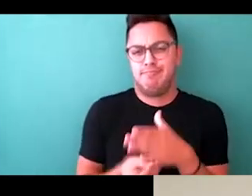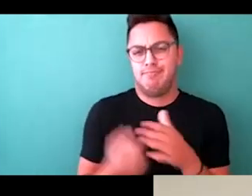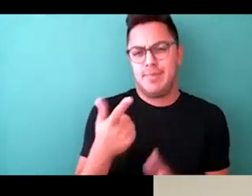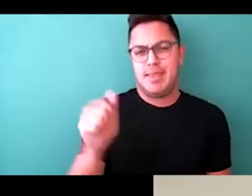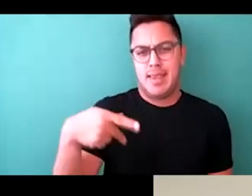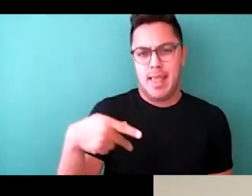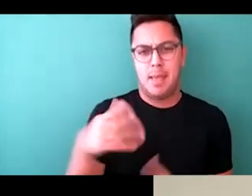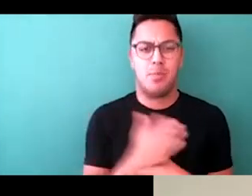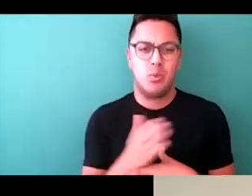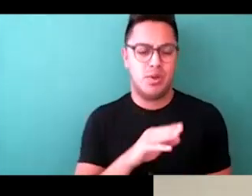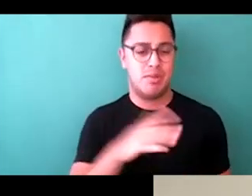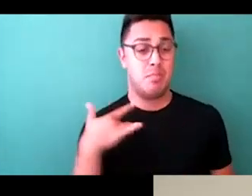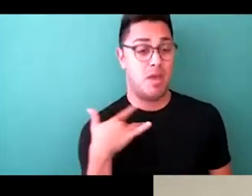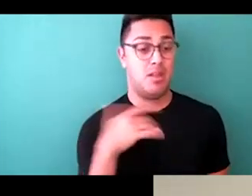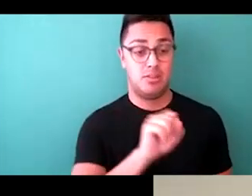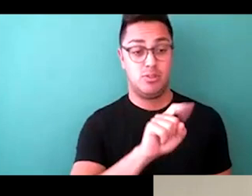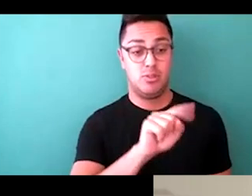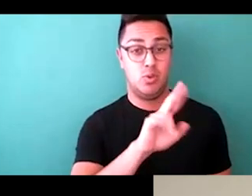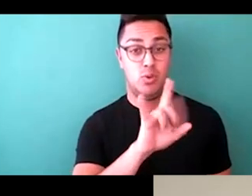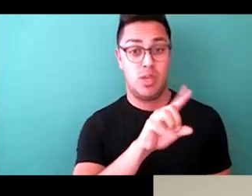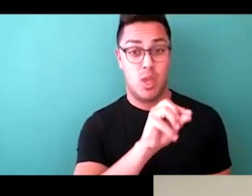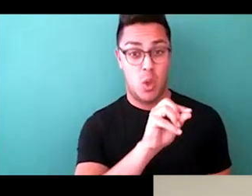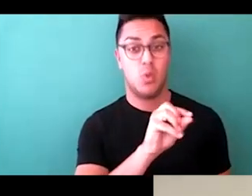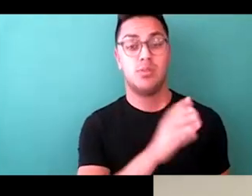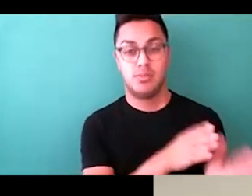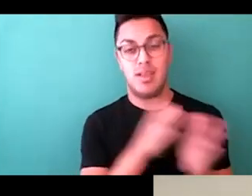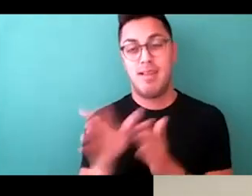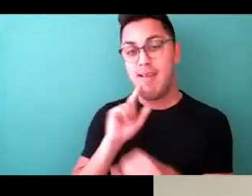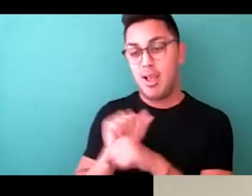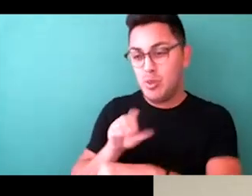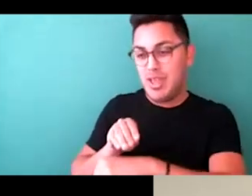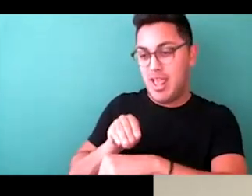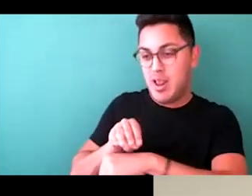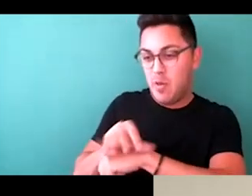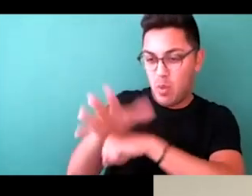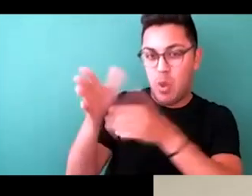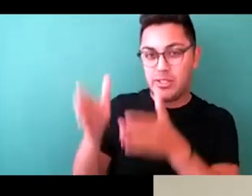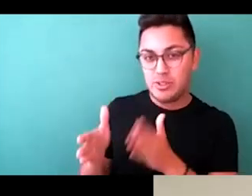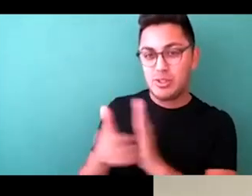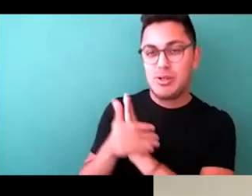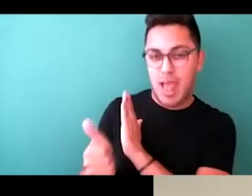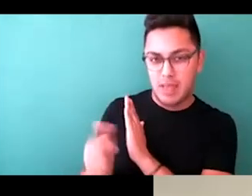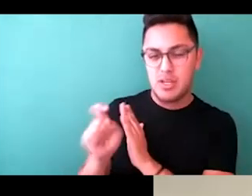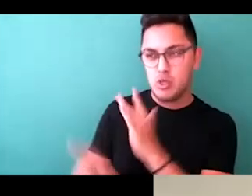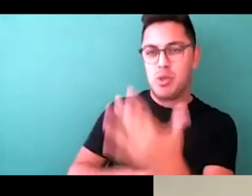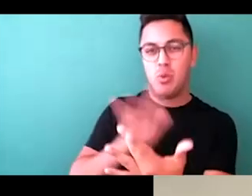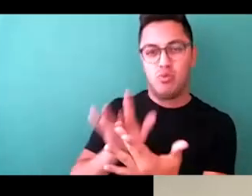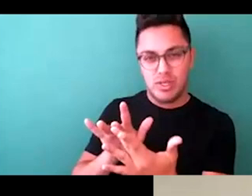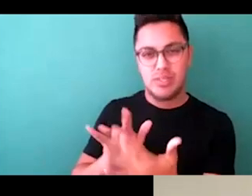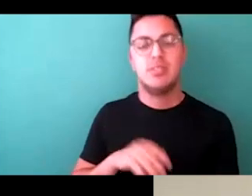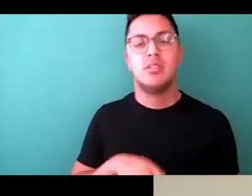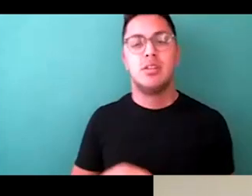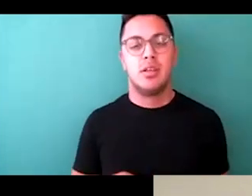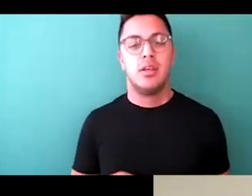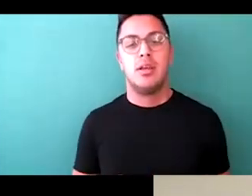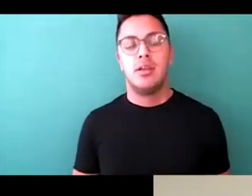studios and actual influencer talent that kind of needs to be reached. Um, besides that, I've